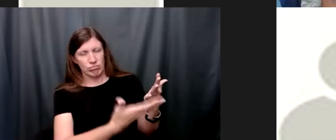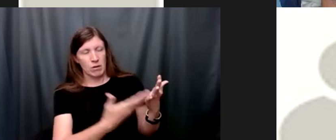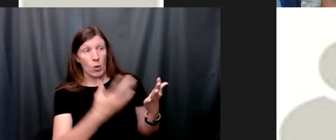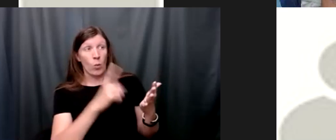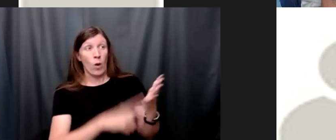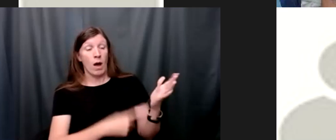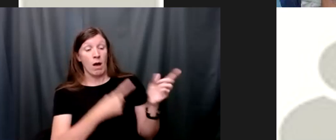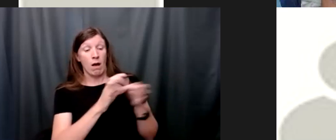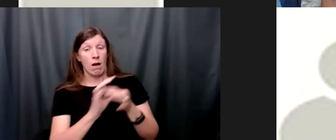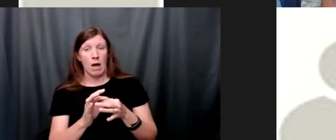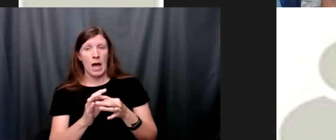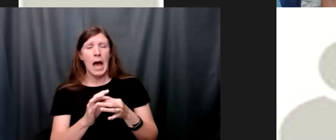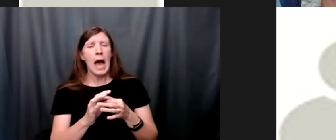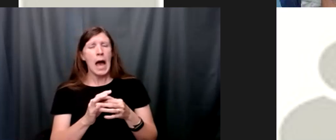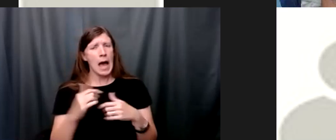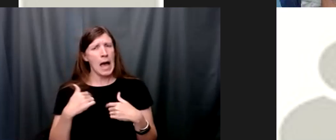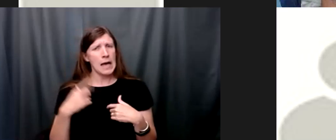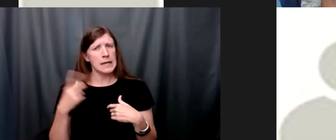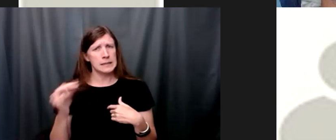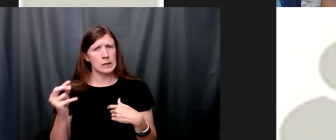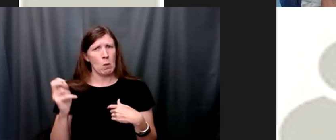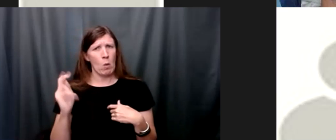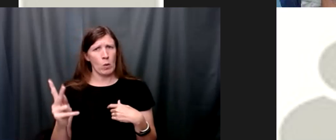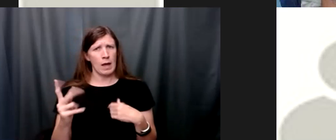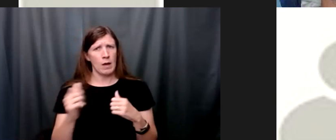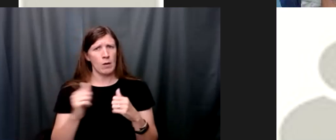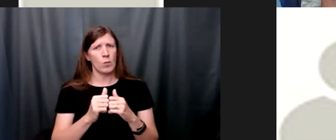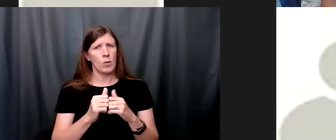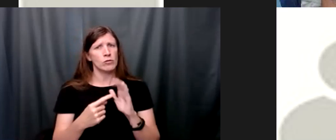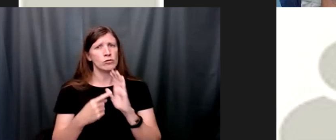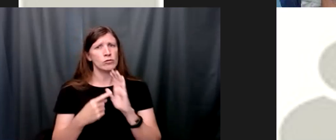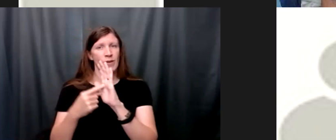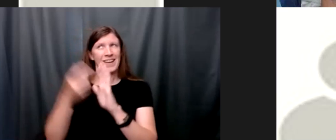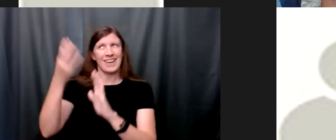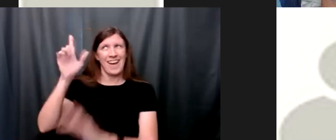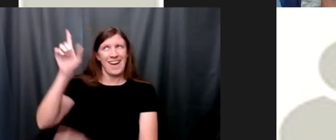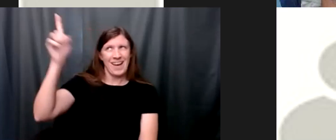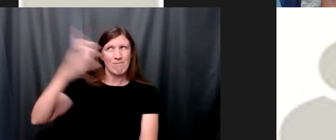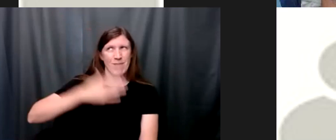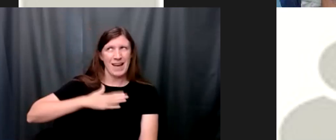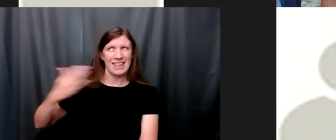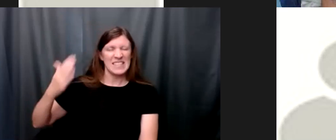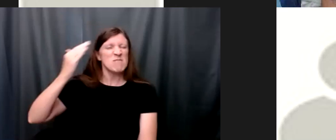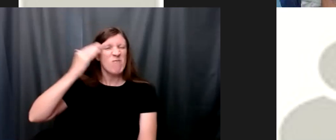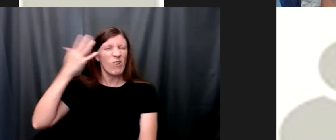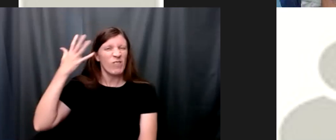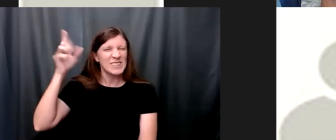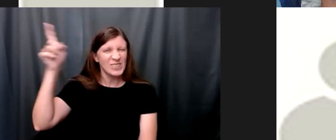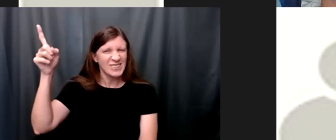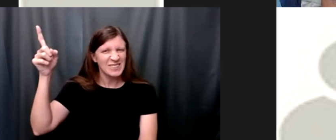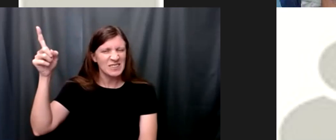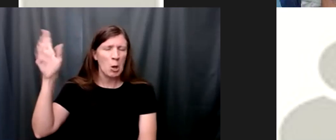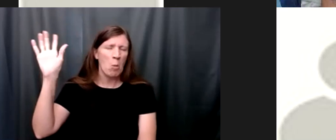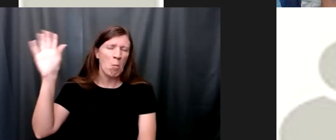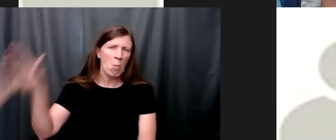i had done okay with revealing things to god because i knew he already knew those things and so it